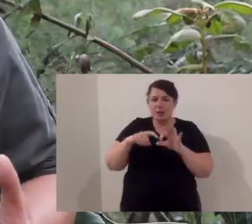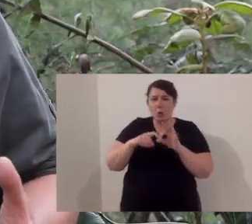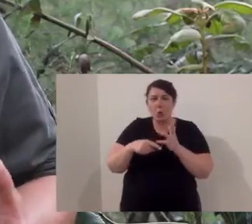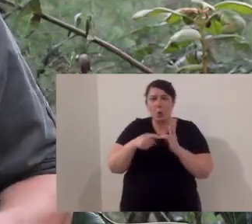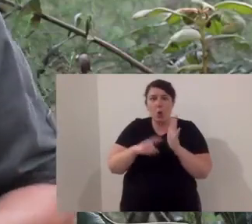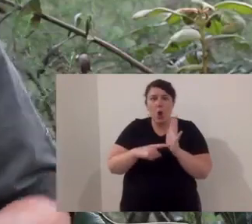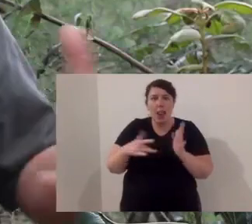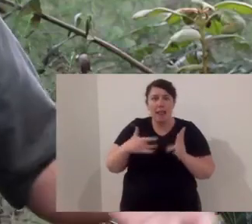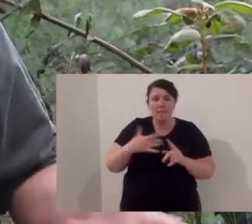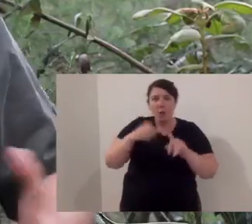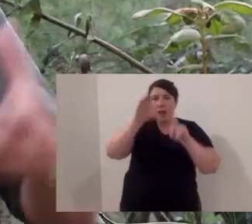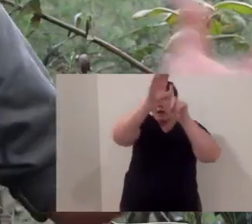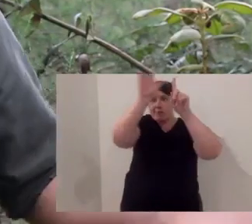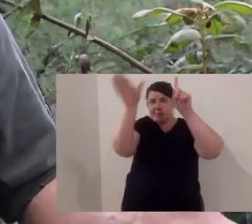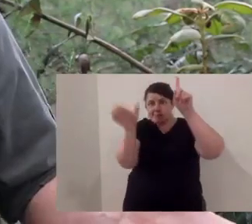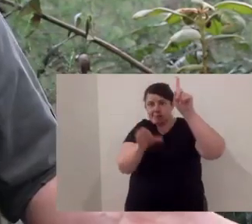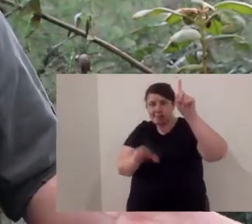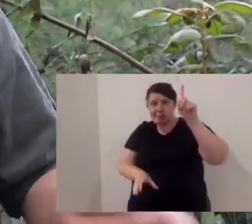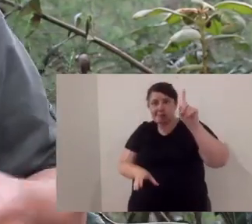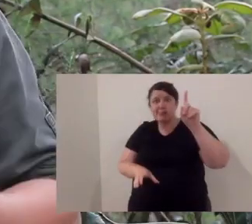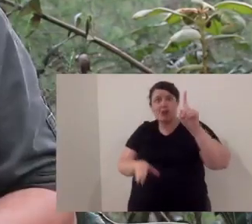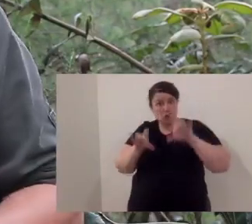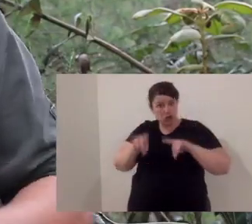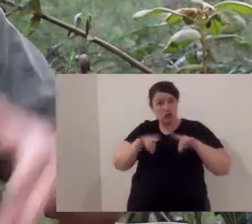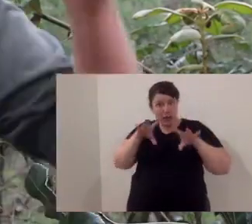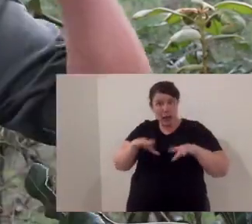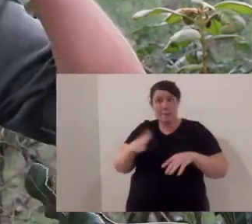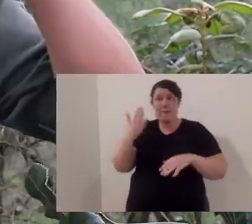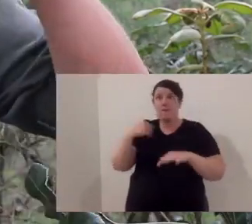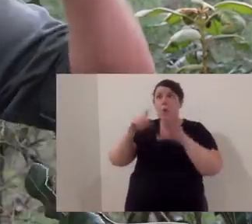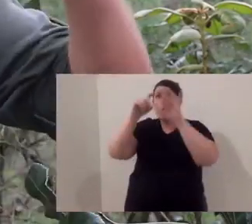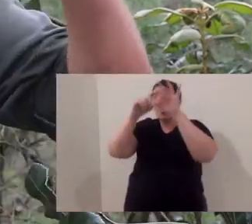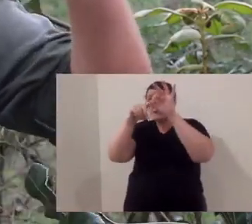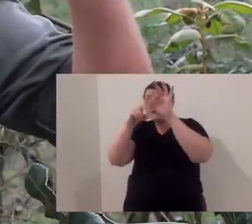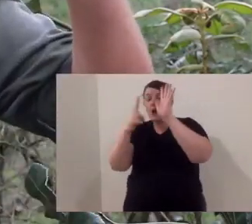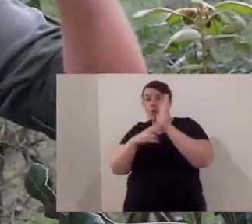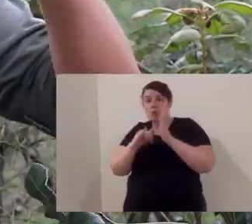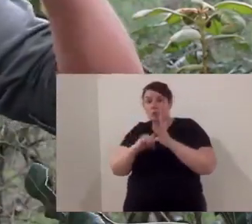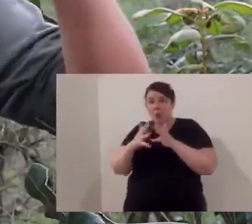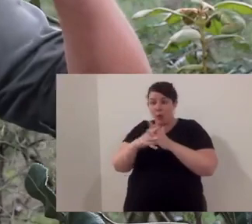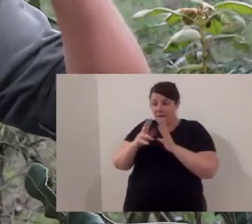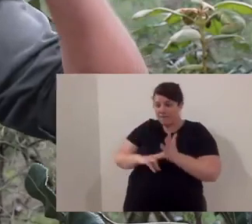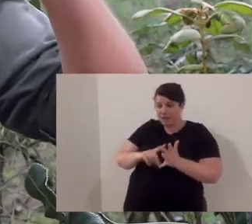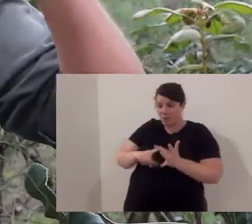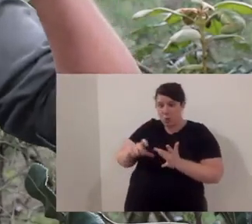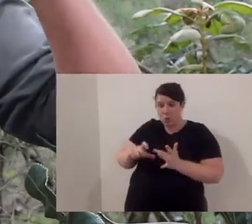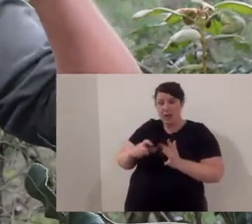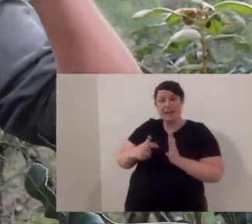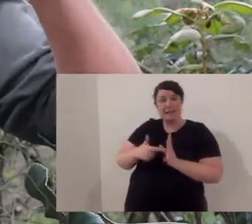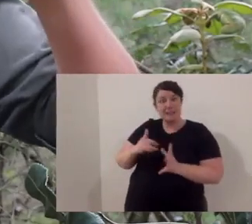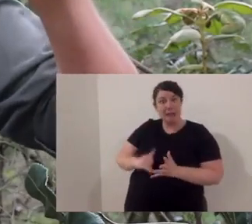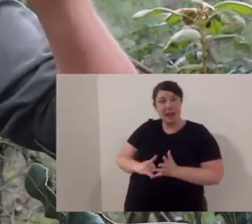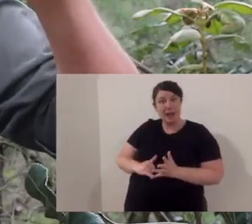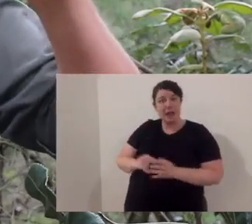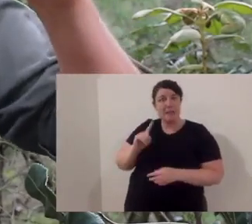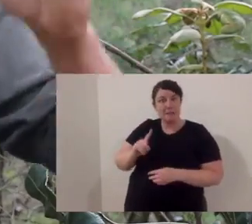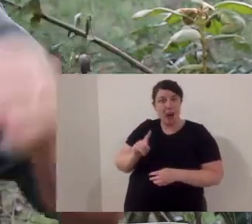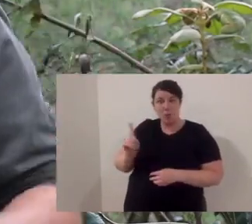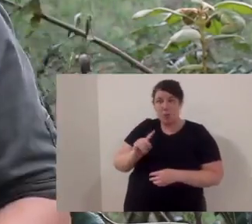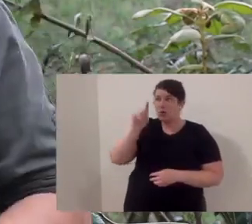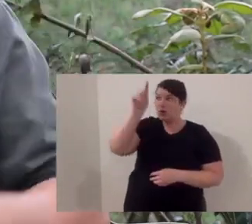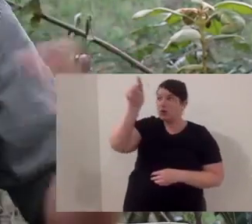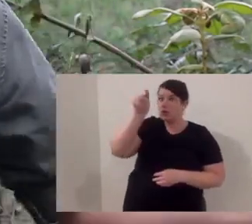quolls live in Eastern Australia. They used to be found from Queensland, right through New South Wales and Victoria.